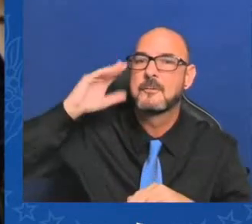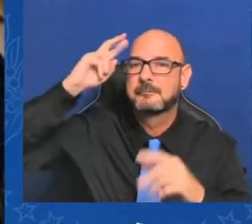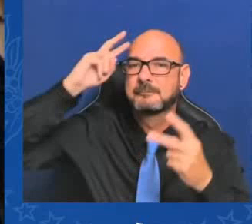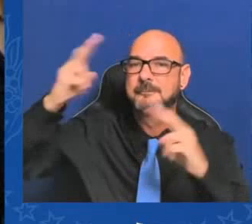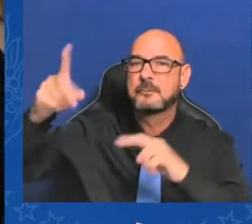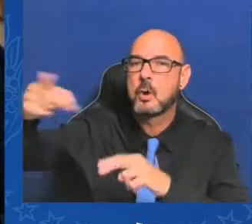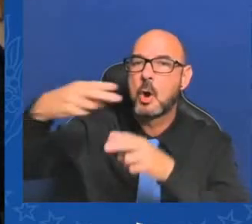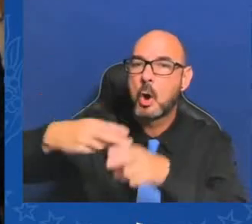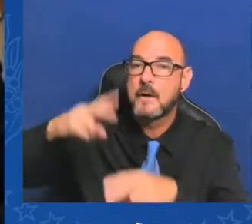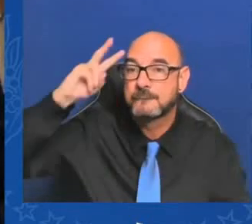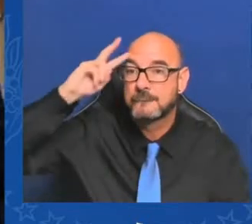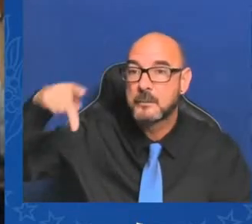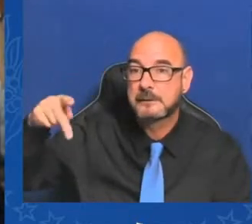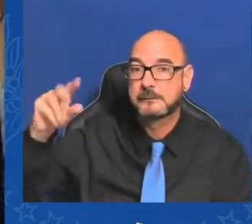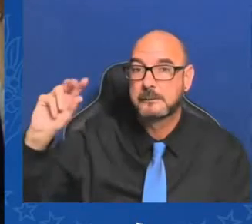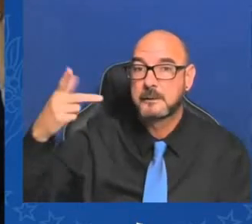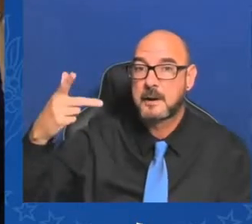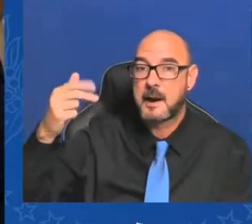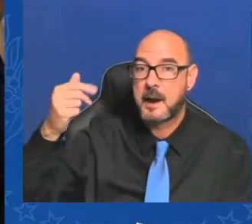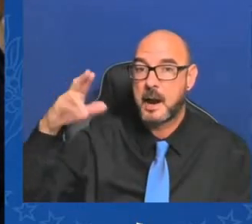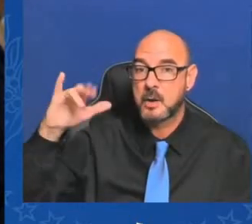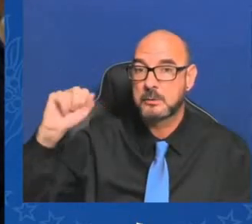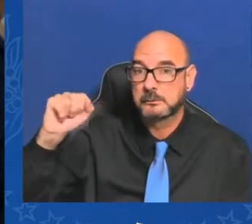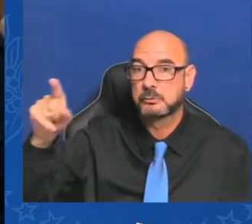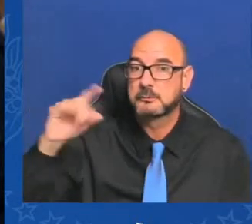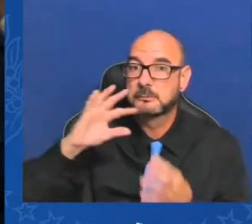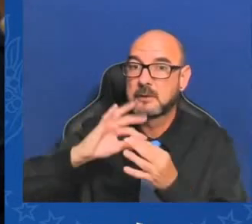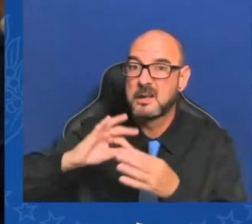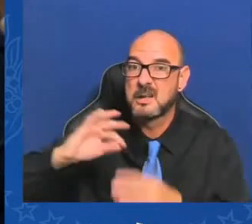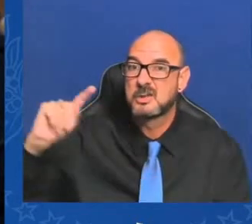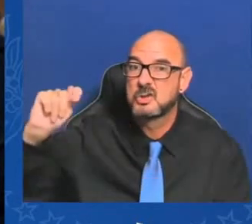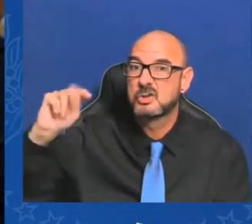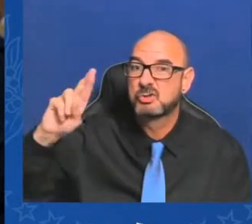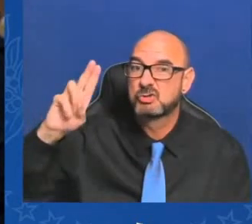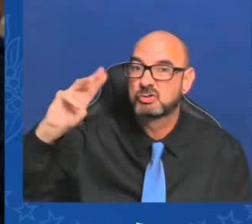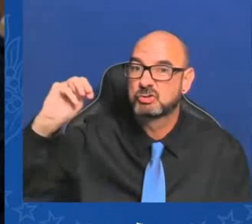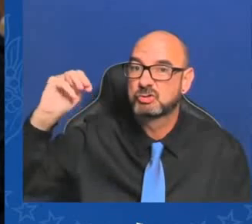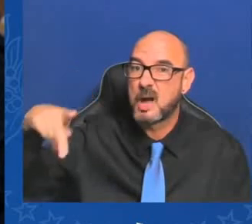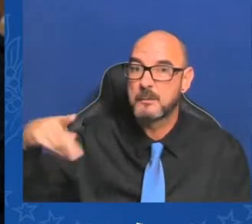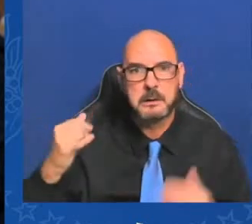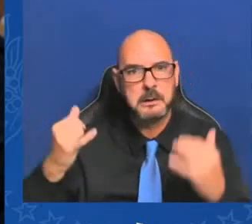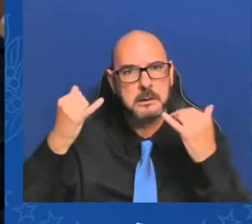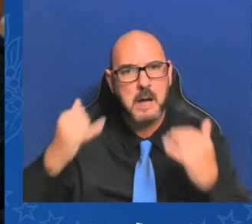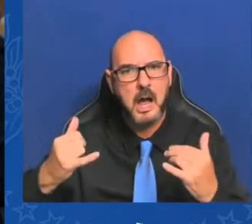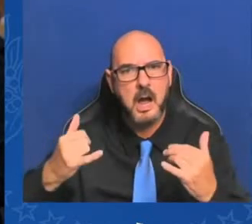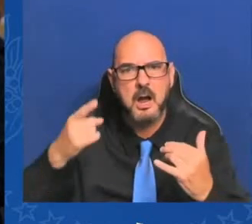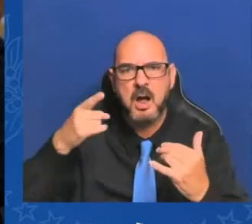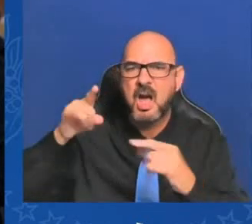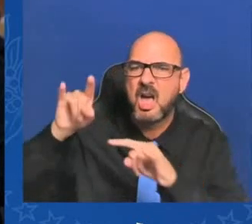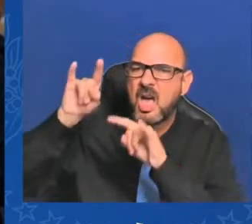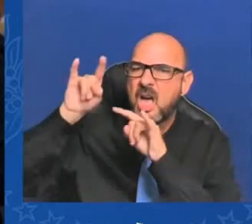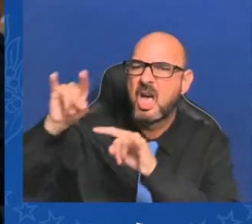Vice President Trump. Right now, Donald Trump is using that to mock your age and your memory. How do you combat